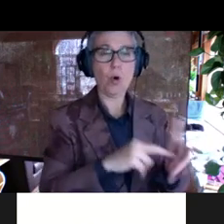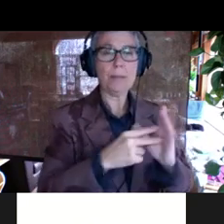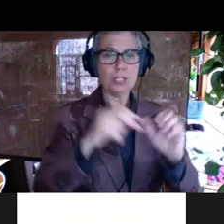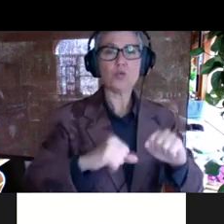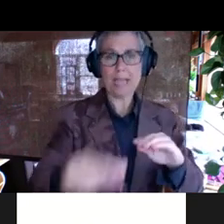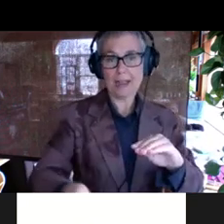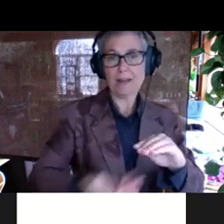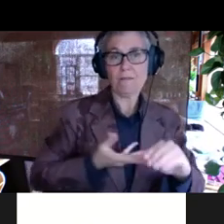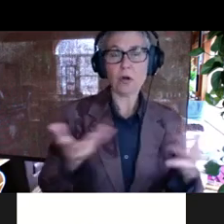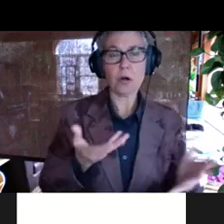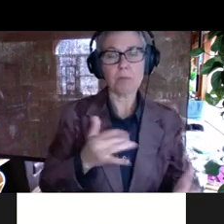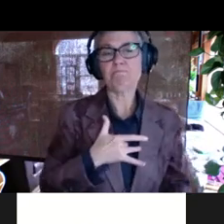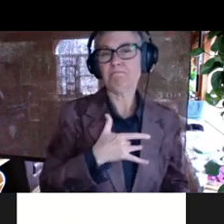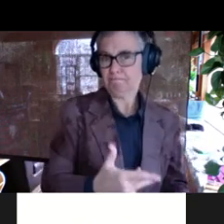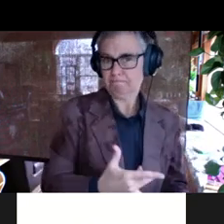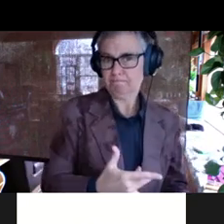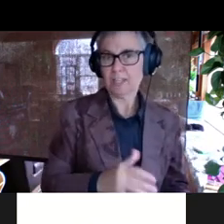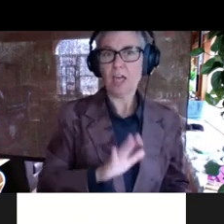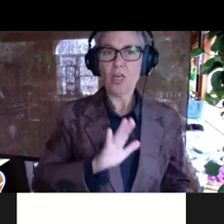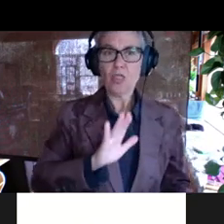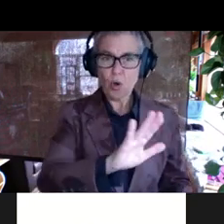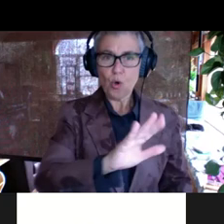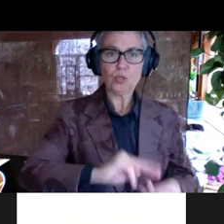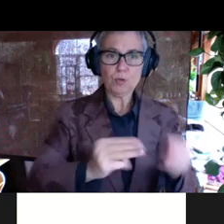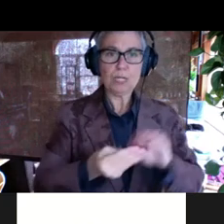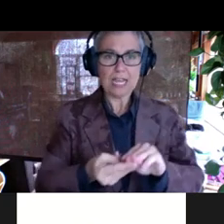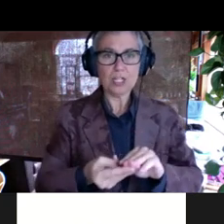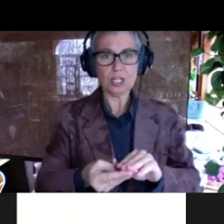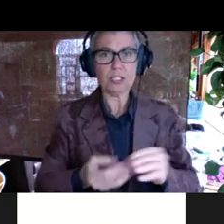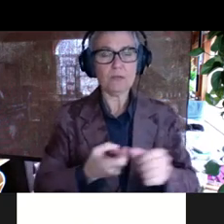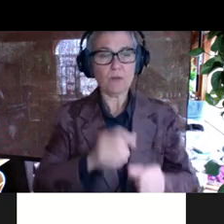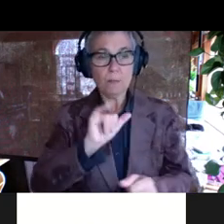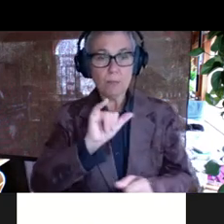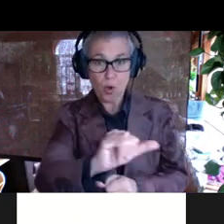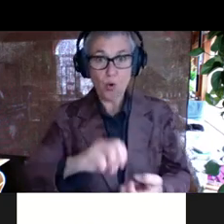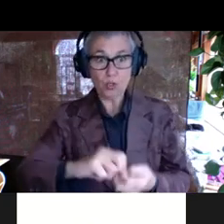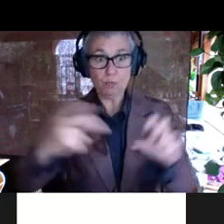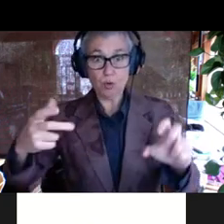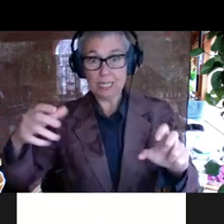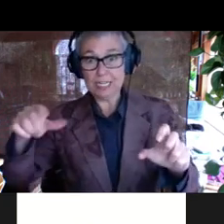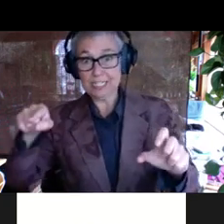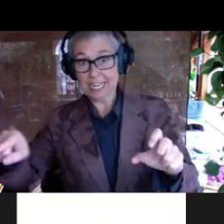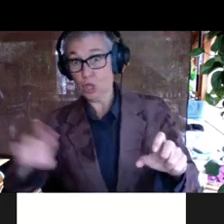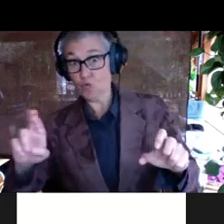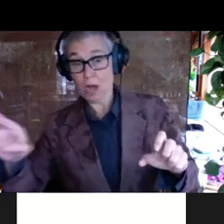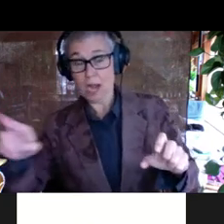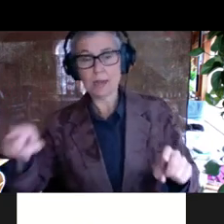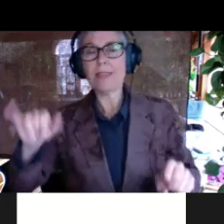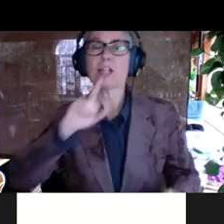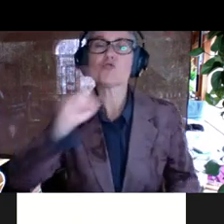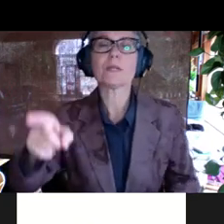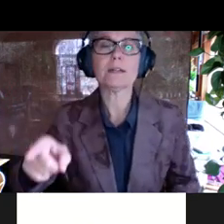infer that it's very likely that the mutations, these proteins picked up over here on the right in our, our real